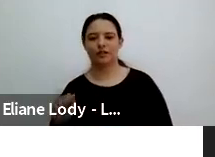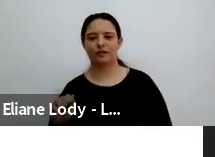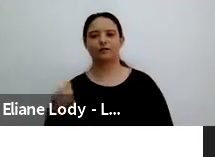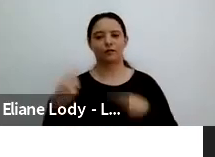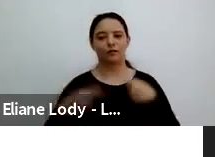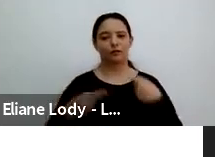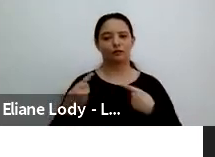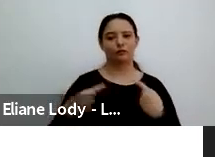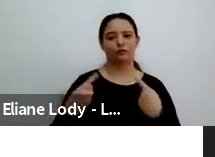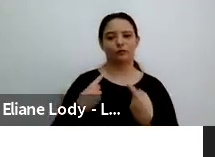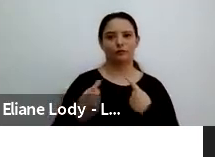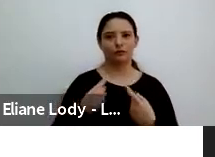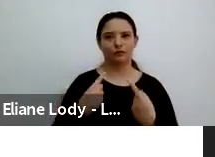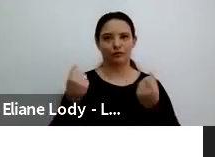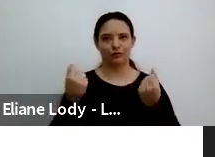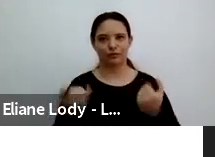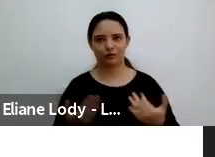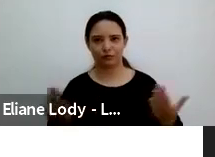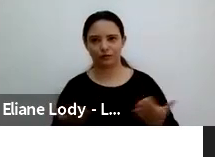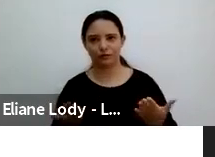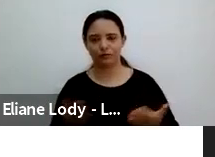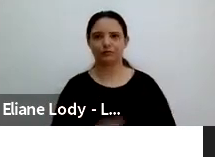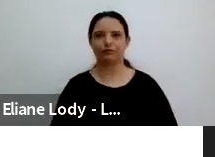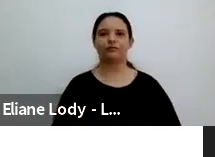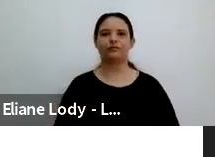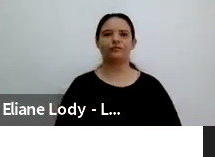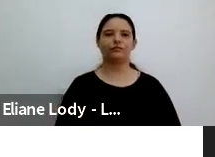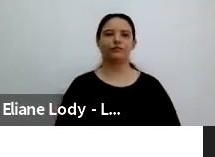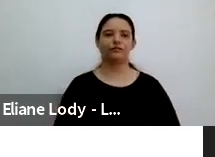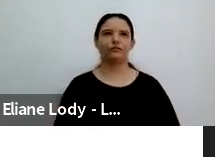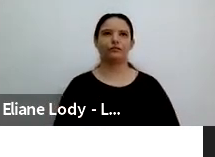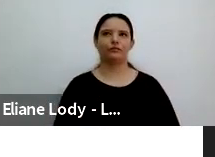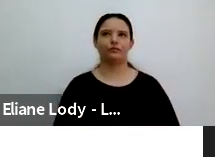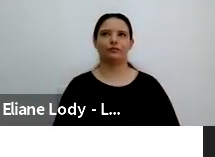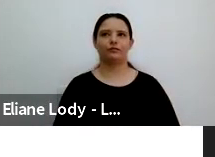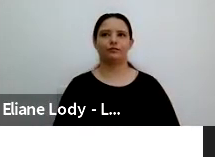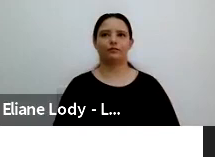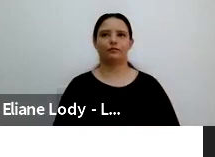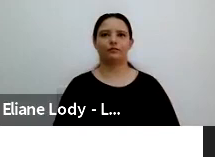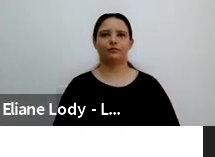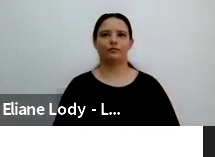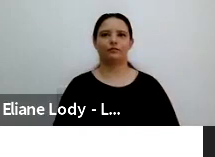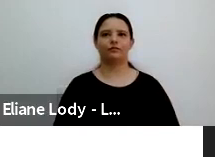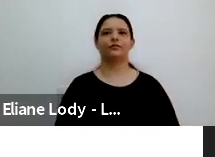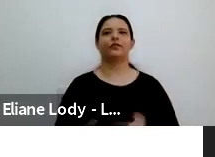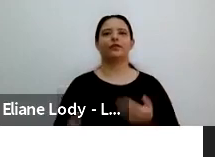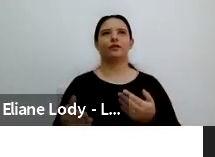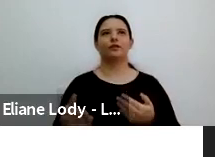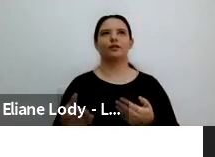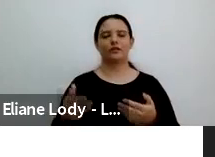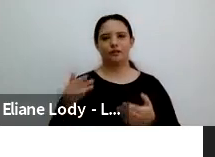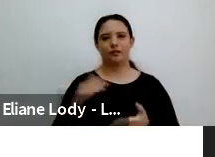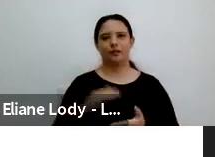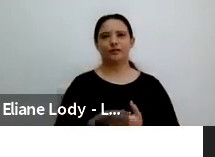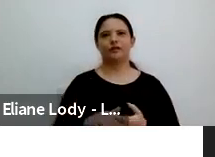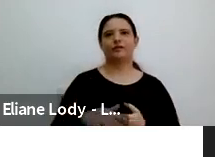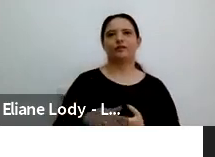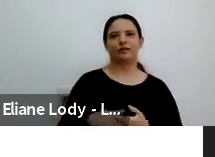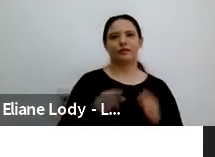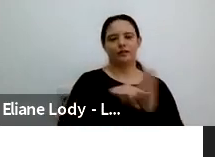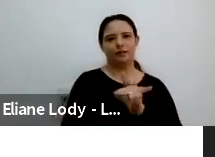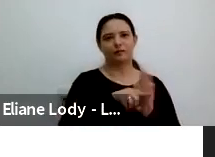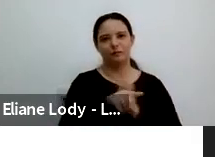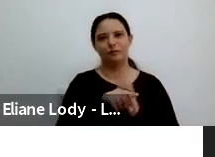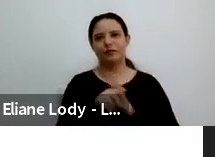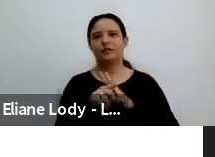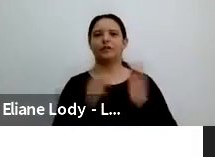distributed communicative practices, verbal and nonverbal. My research has focused on literate activity, particularly in academic settings and writing